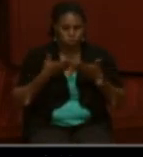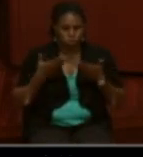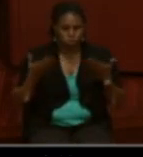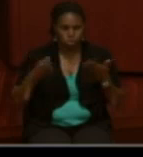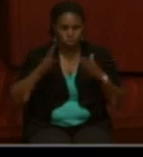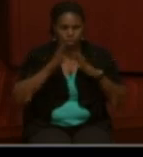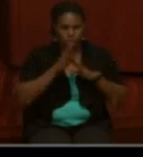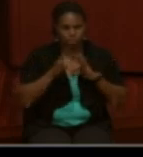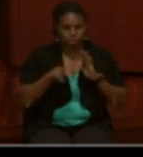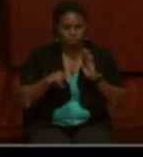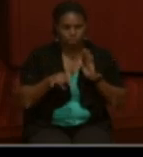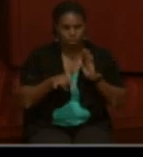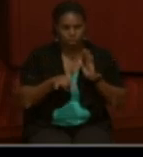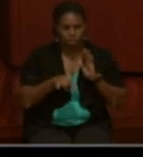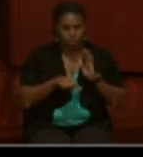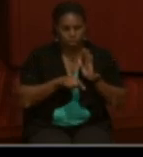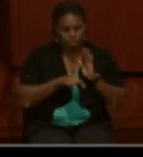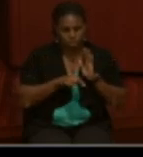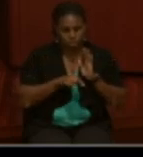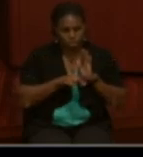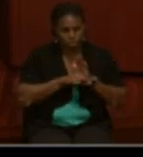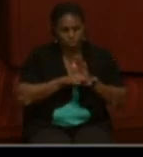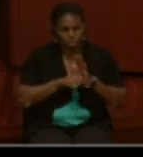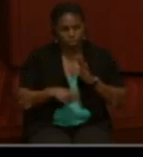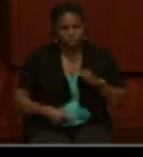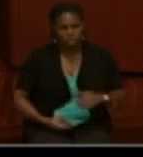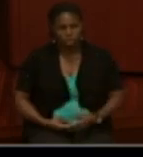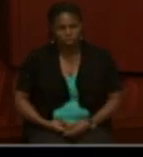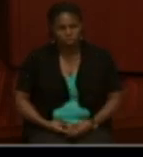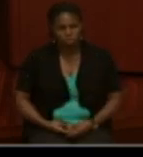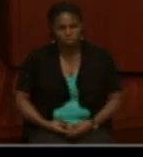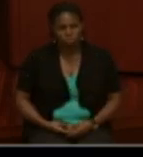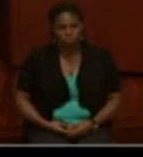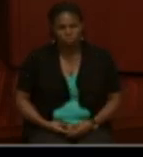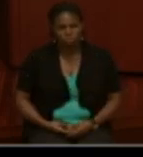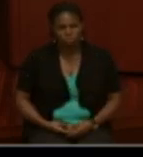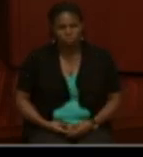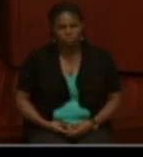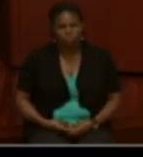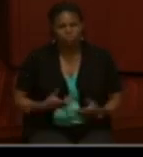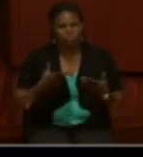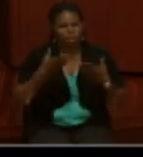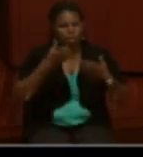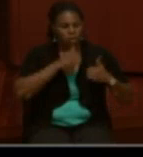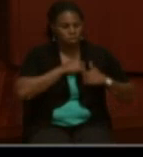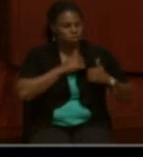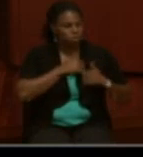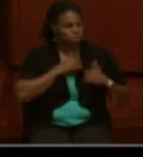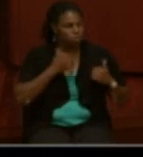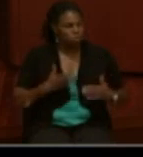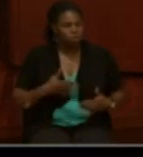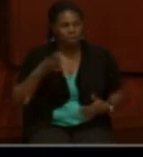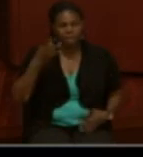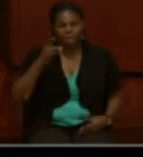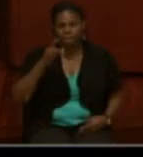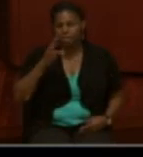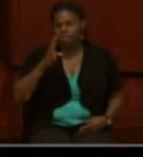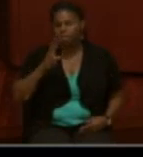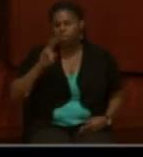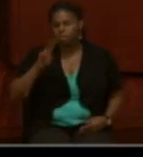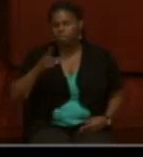U.S. colored troops during the Civil War. Freedom by the Sword, U.S. colored troops 1862 to